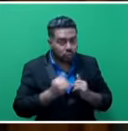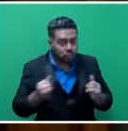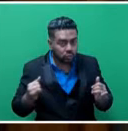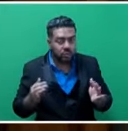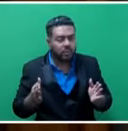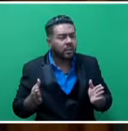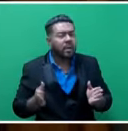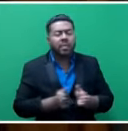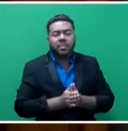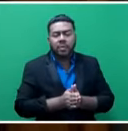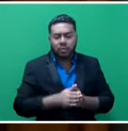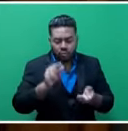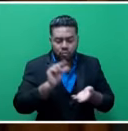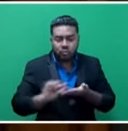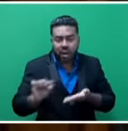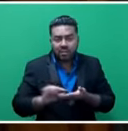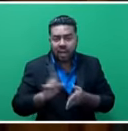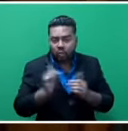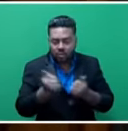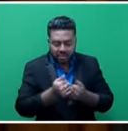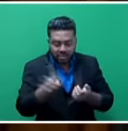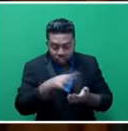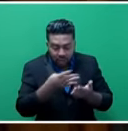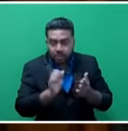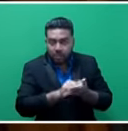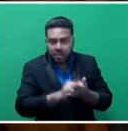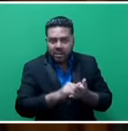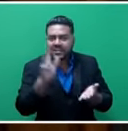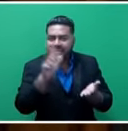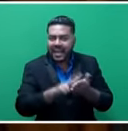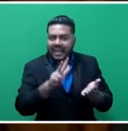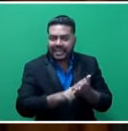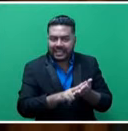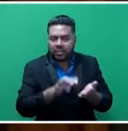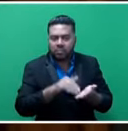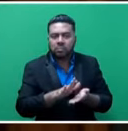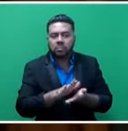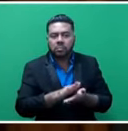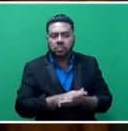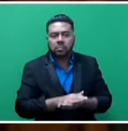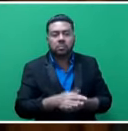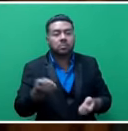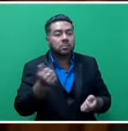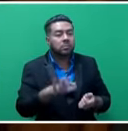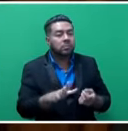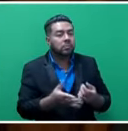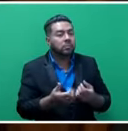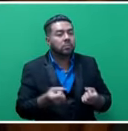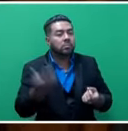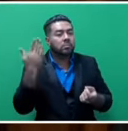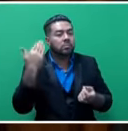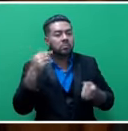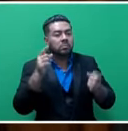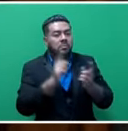the grant agreements are vetted, signed, prior to disembursement of any grant funds. Acquittals for the previous quarter needs